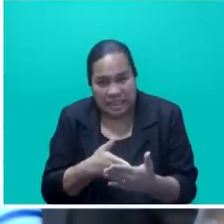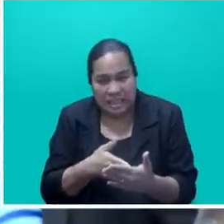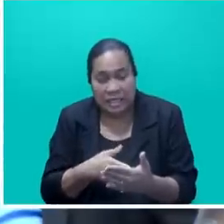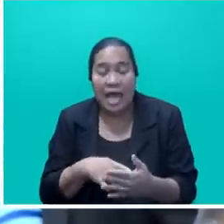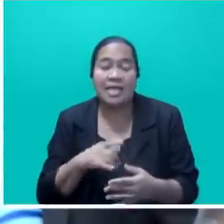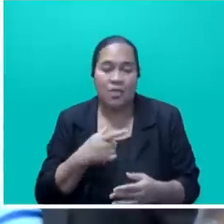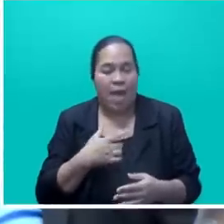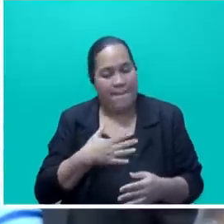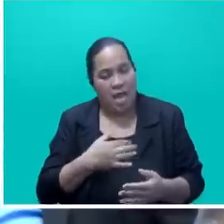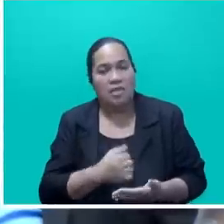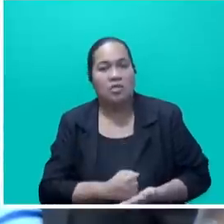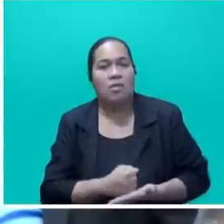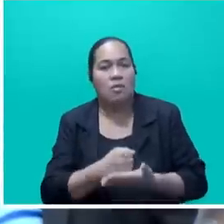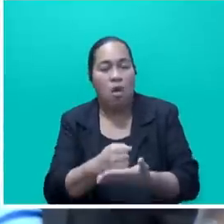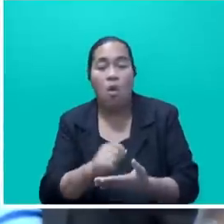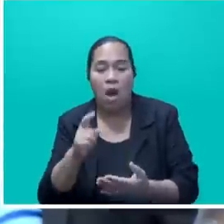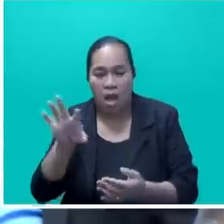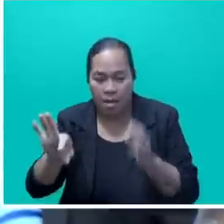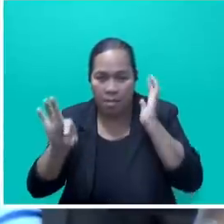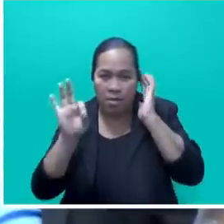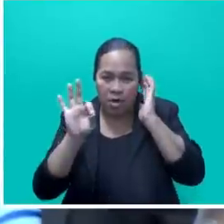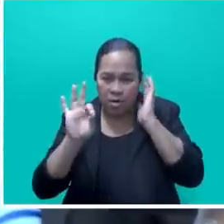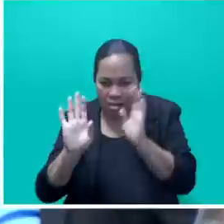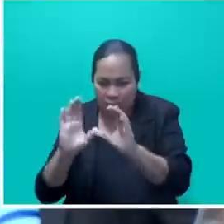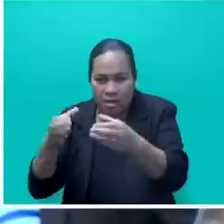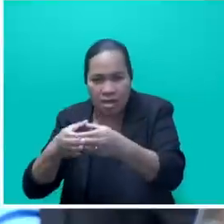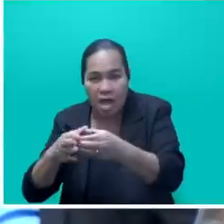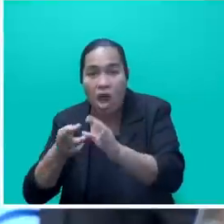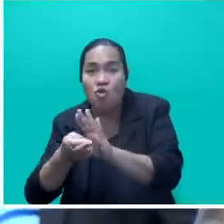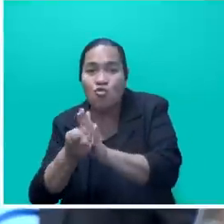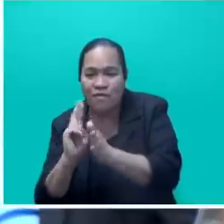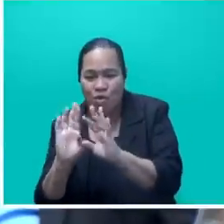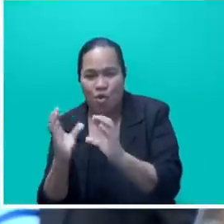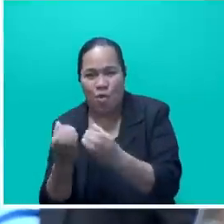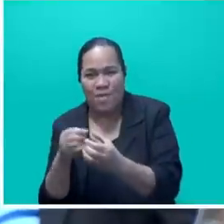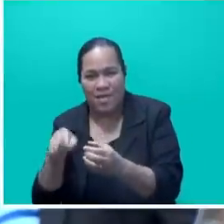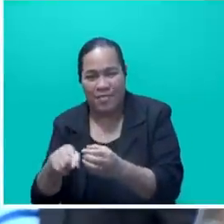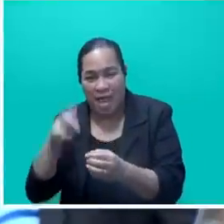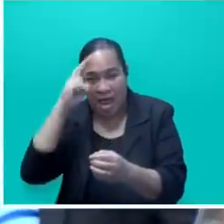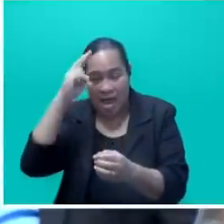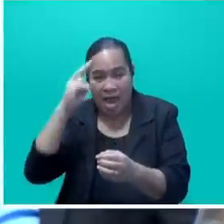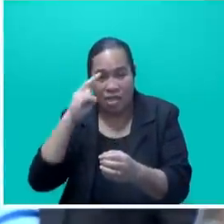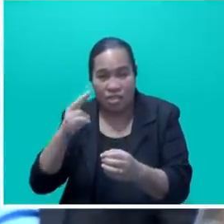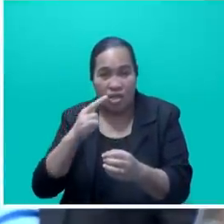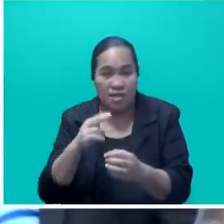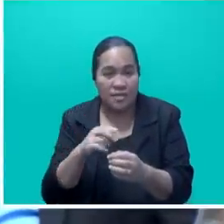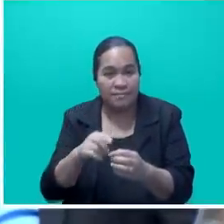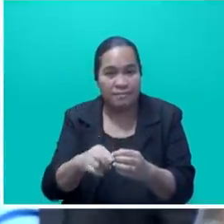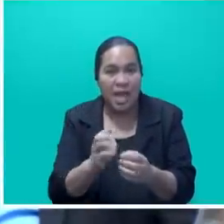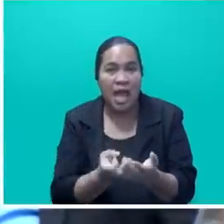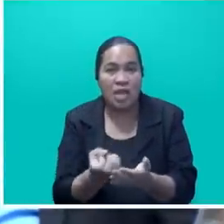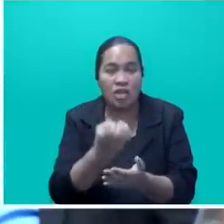support the appointment of a fiscal review committee and the National Economic Summit in the spirit of transparency